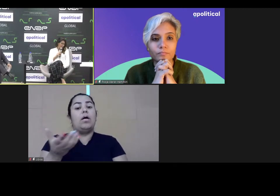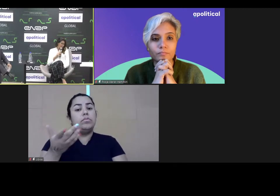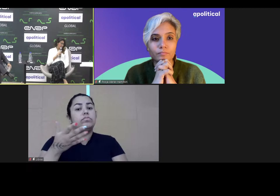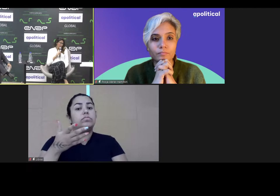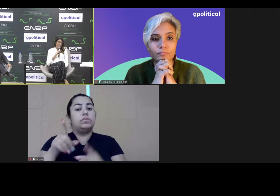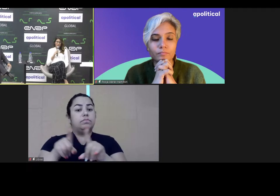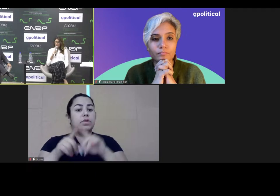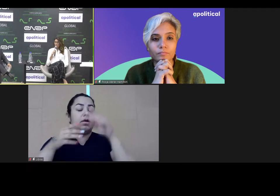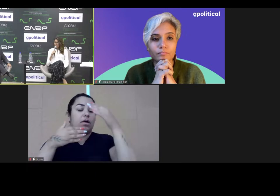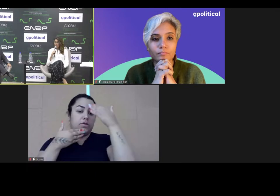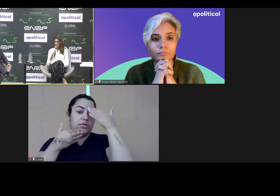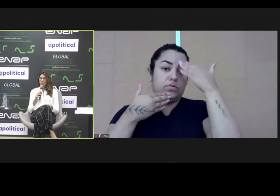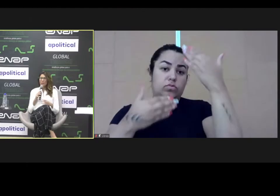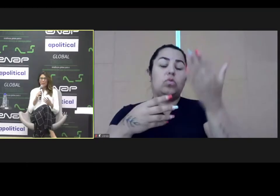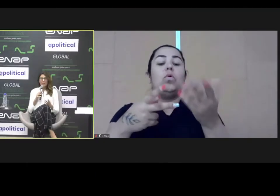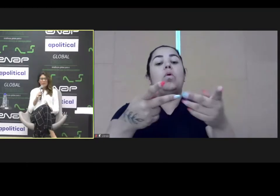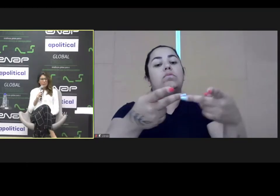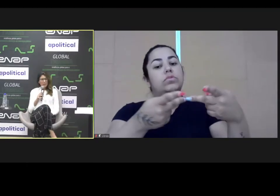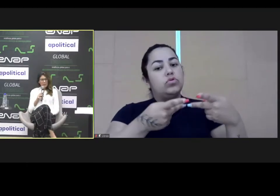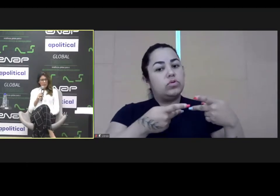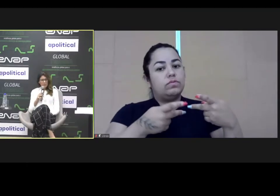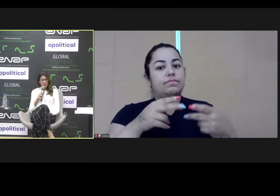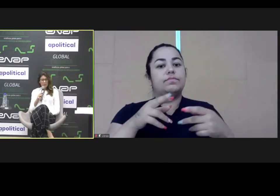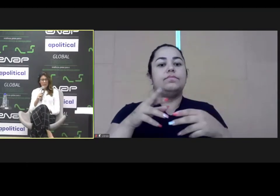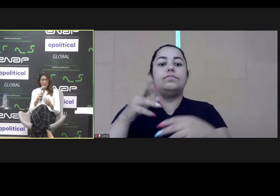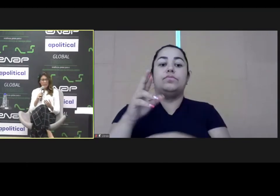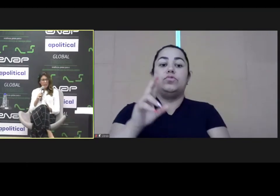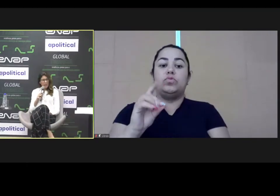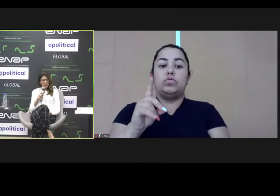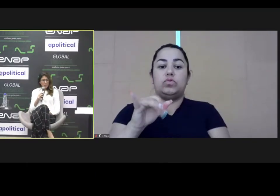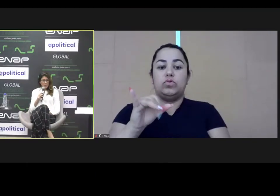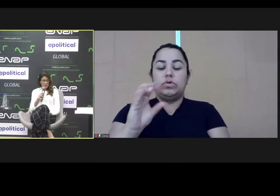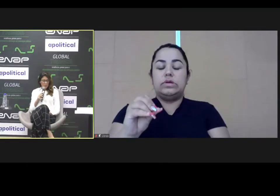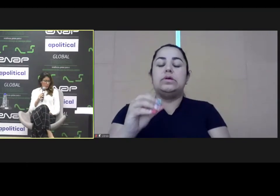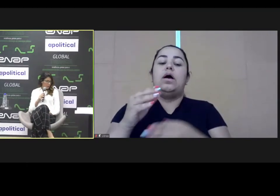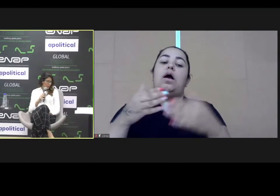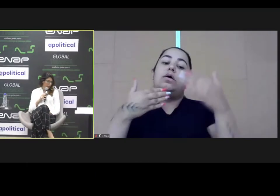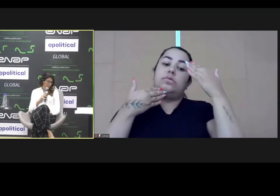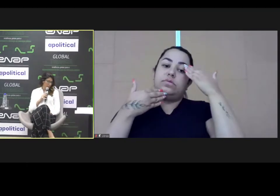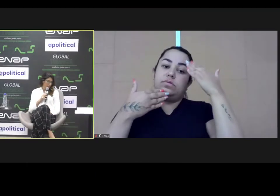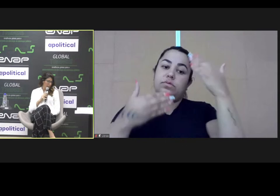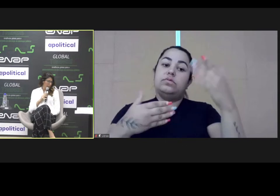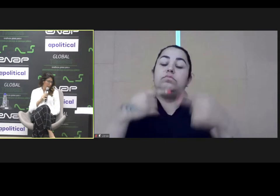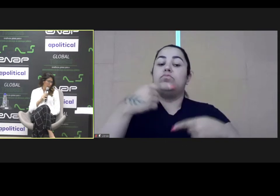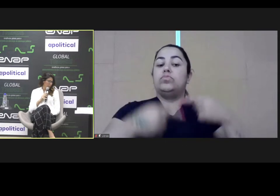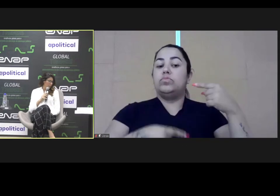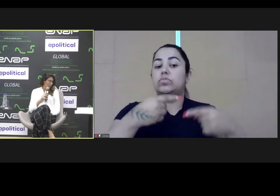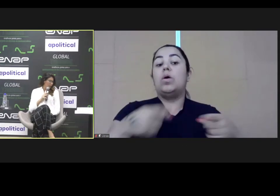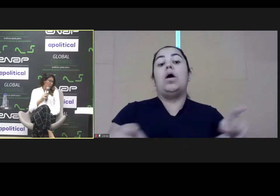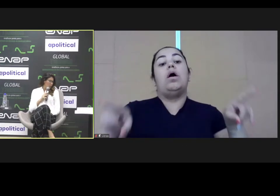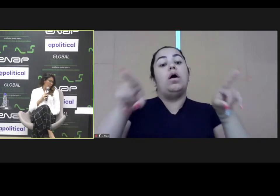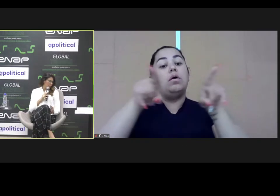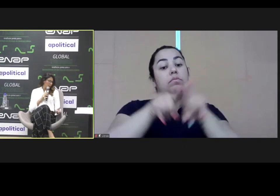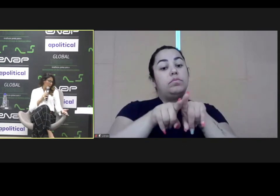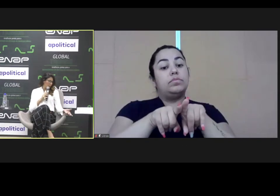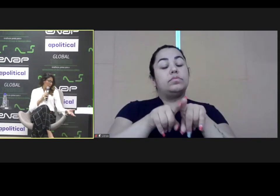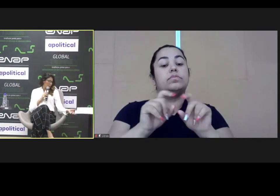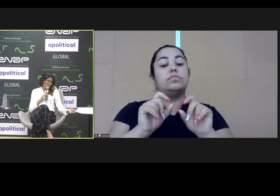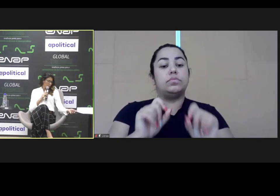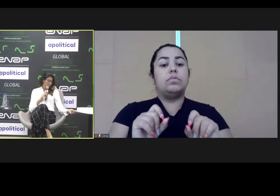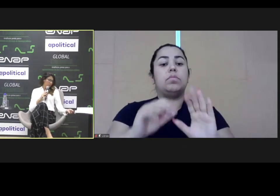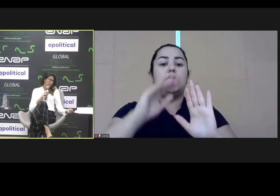for the future. So we'd like to thank Rodrigo, congratulate the event, congratulate